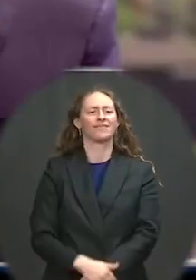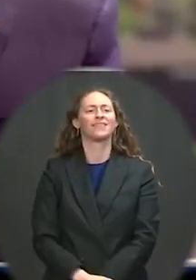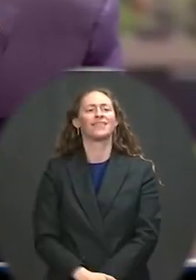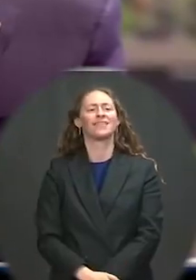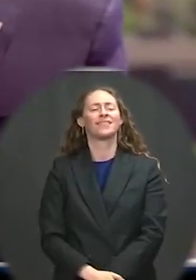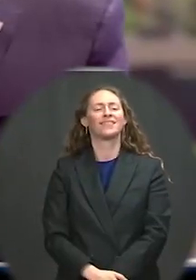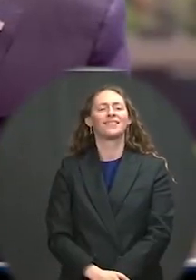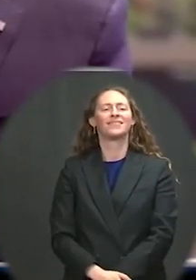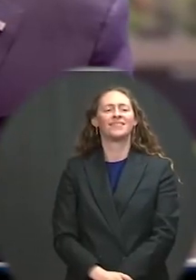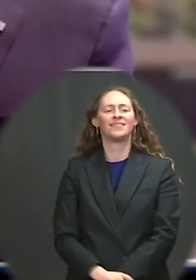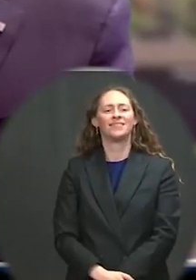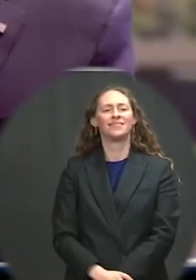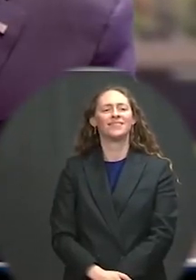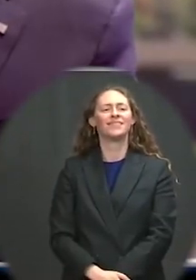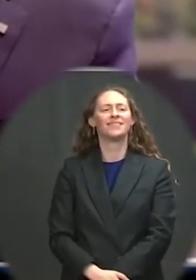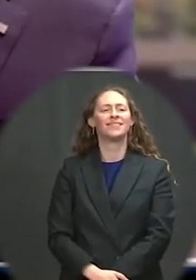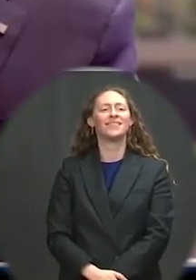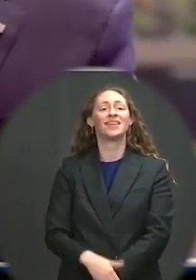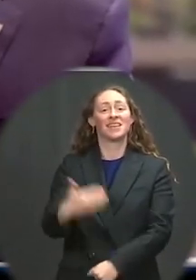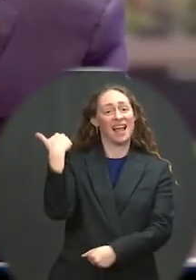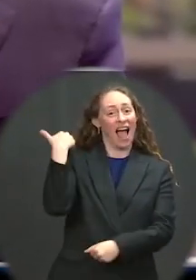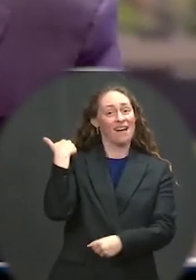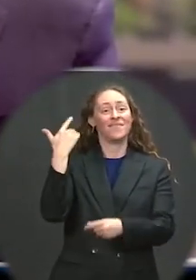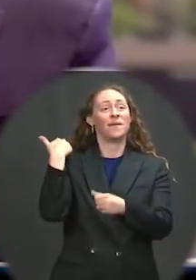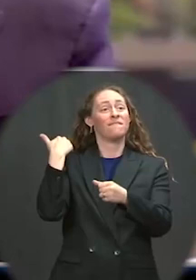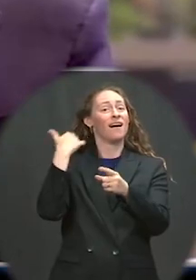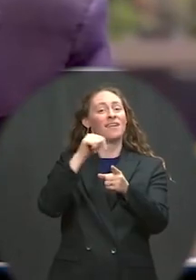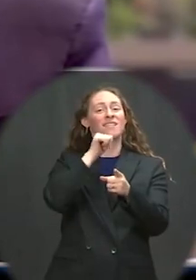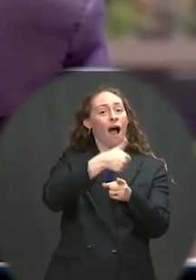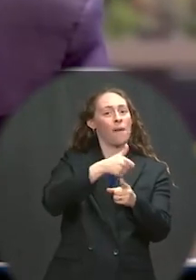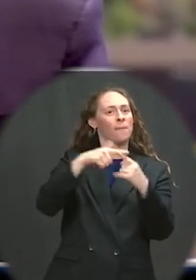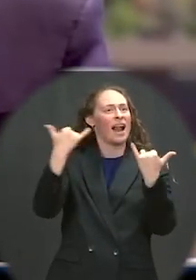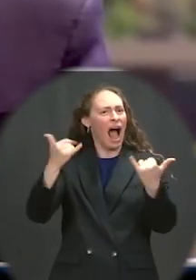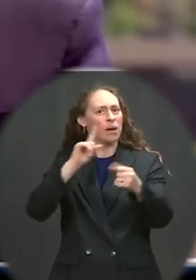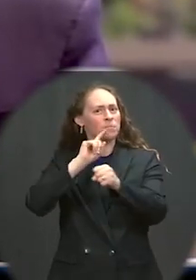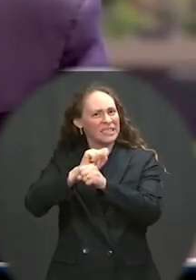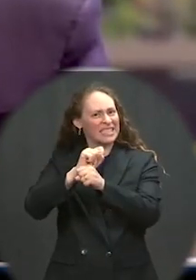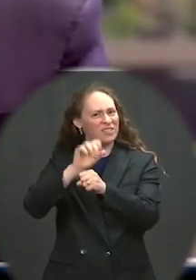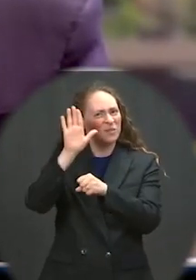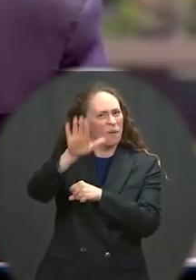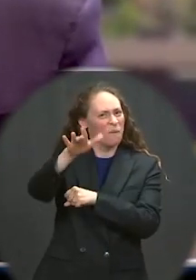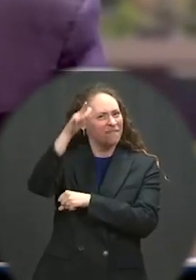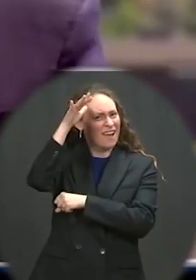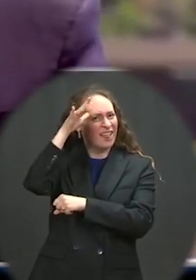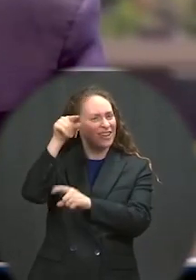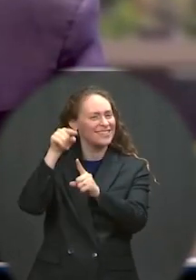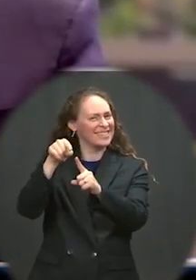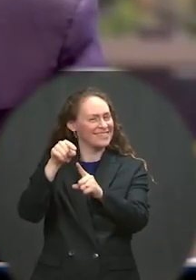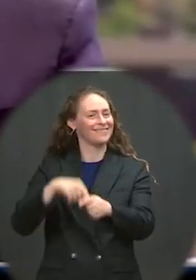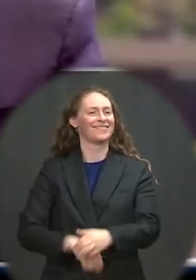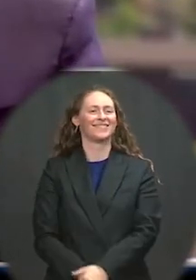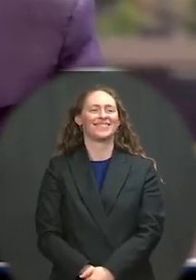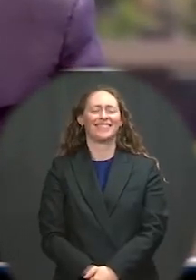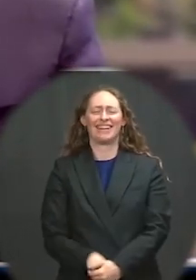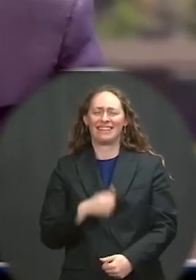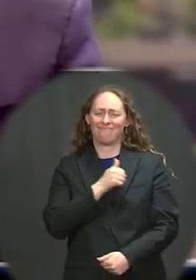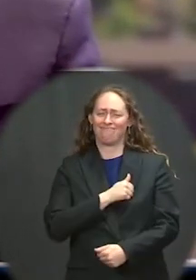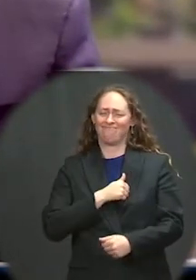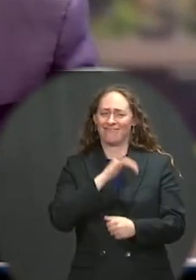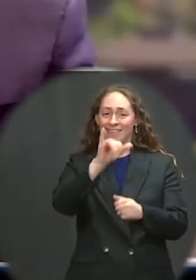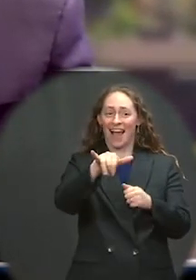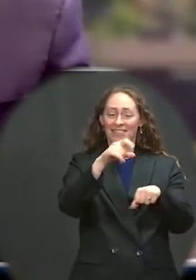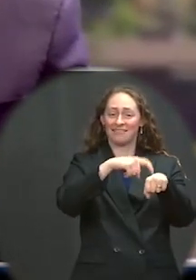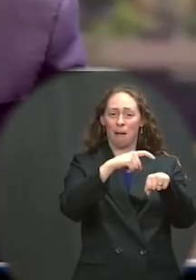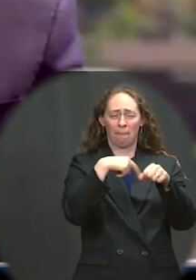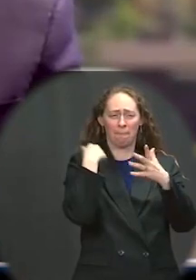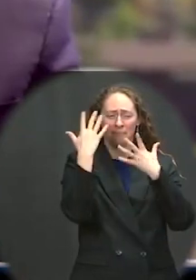And I know it probably embarrasses me to point you out and say that, but I had a son in the United States military. was very proud. He